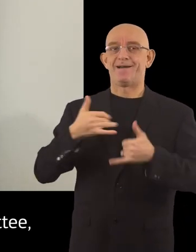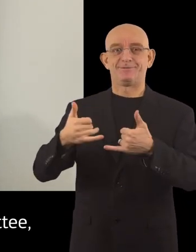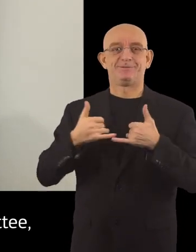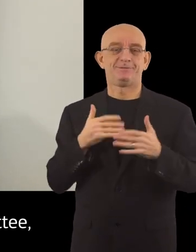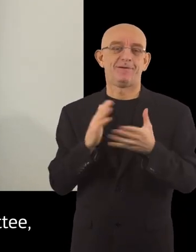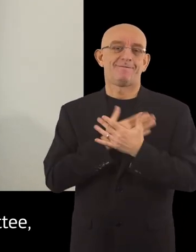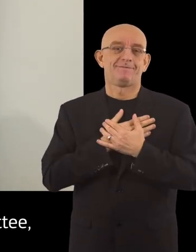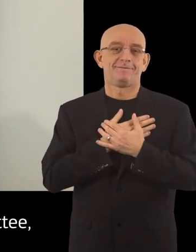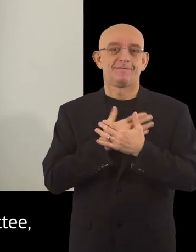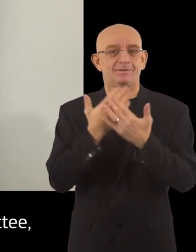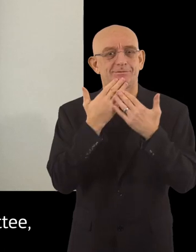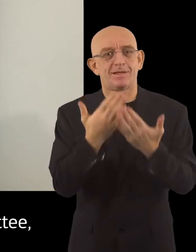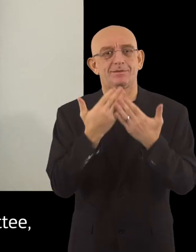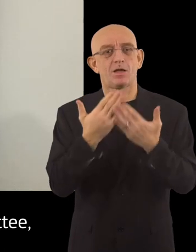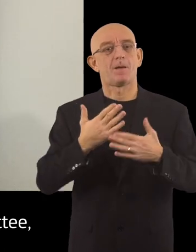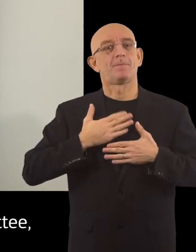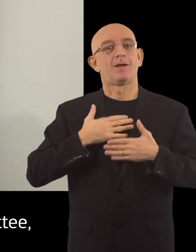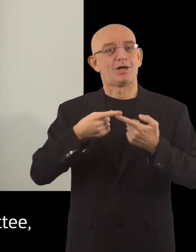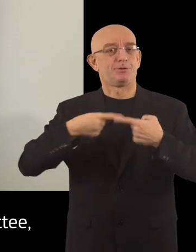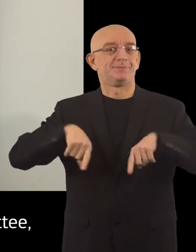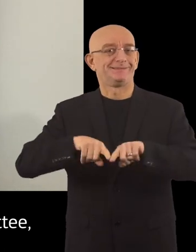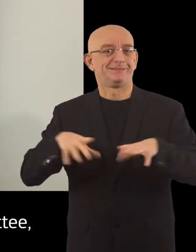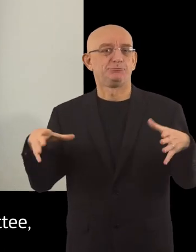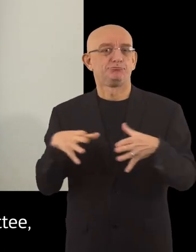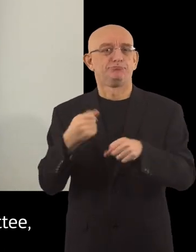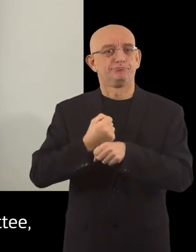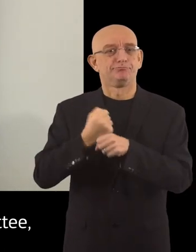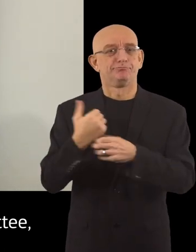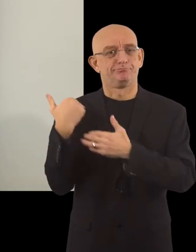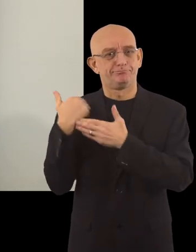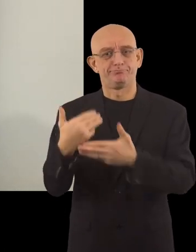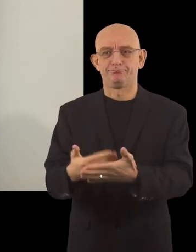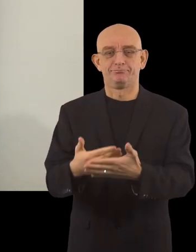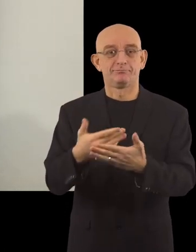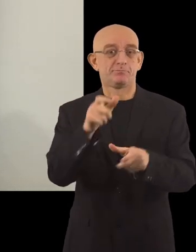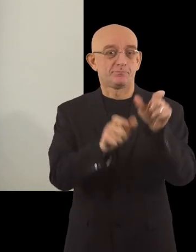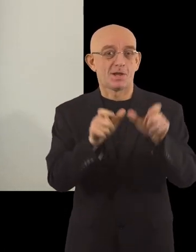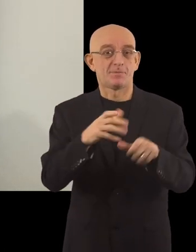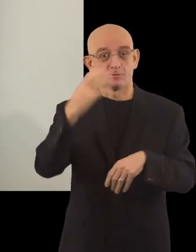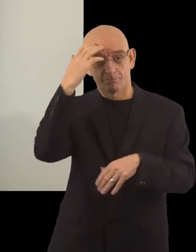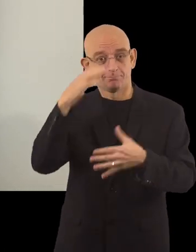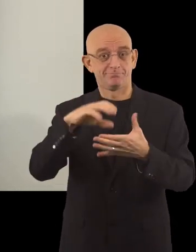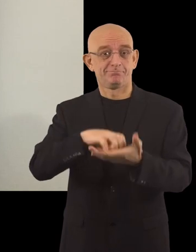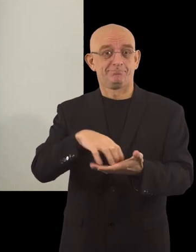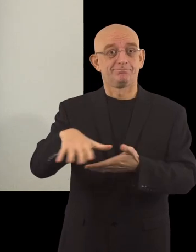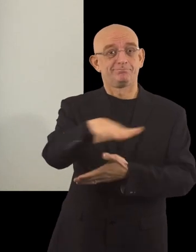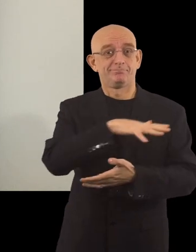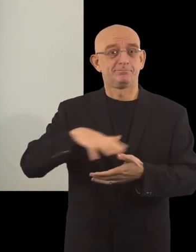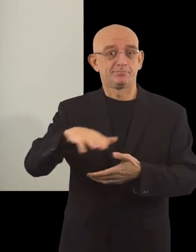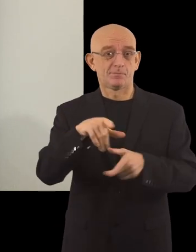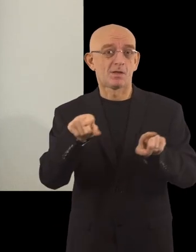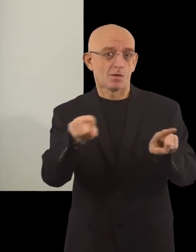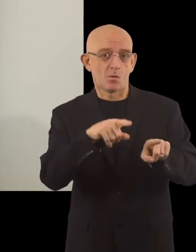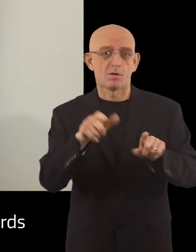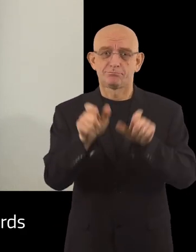I'd like to give my gratitude to the committee, to the people of our municipality, to the people who work for